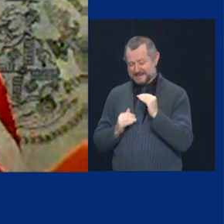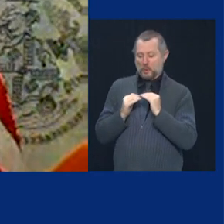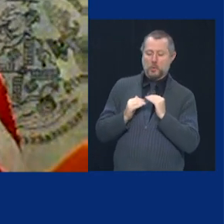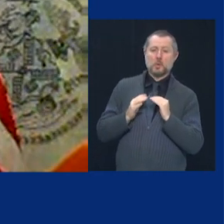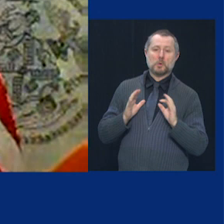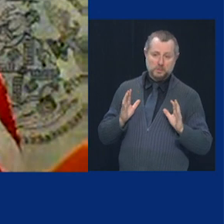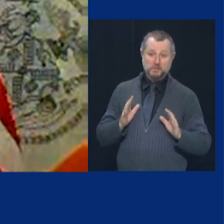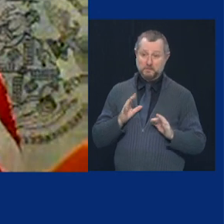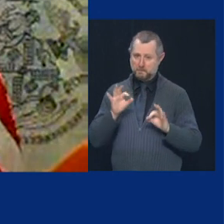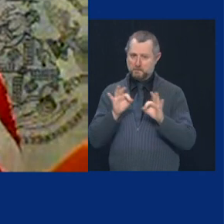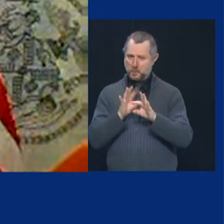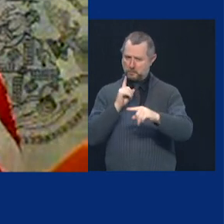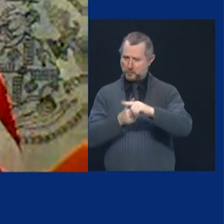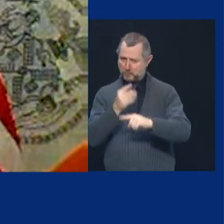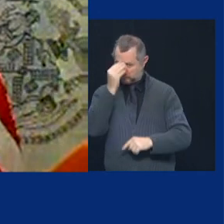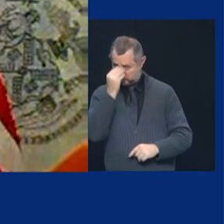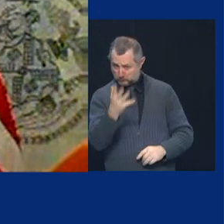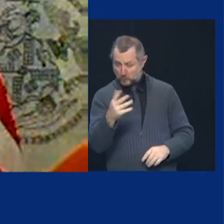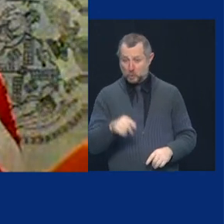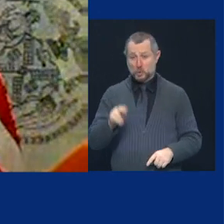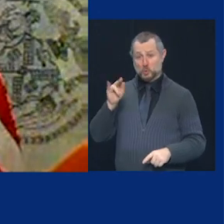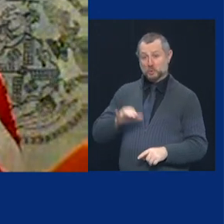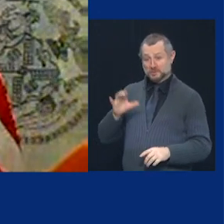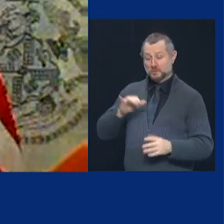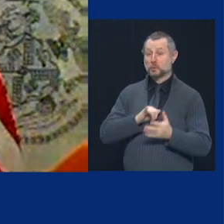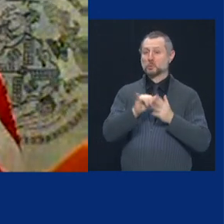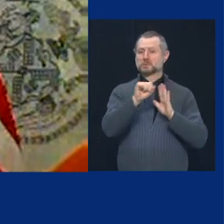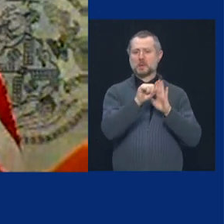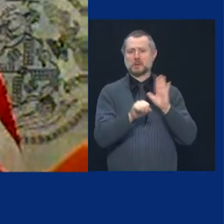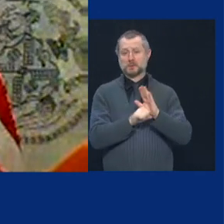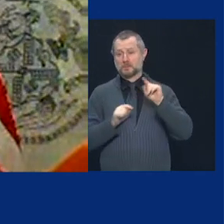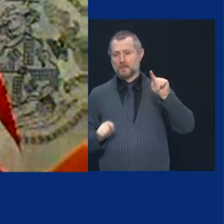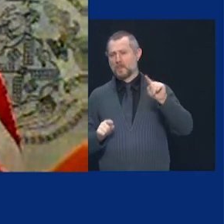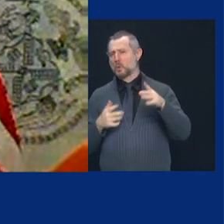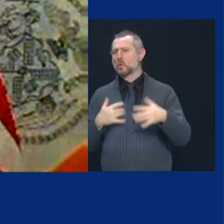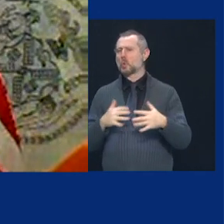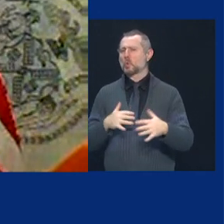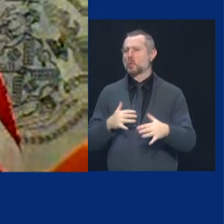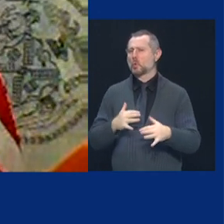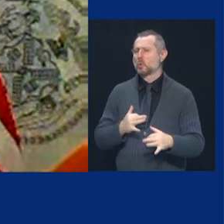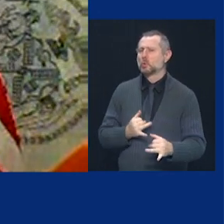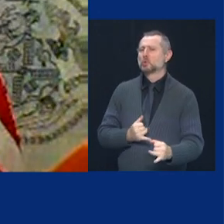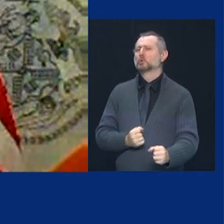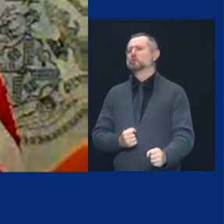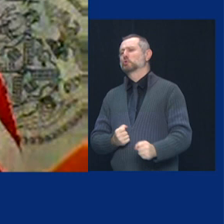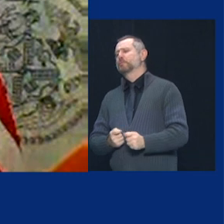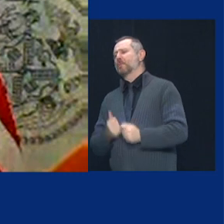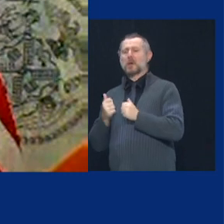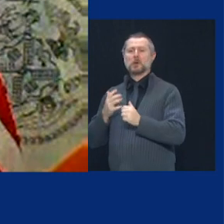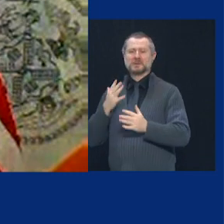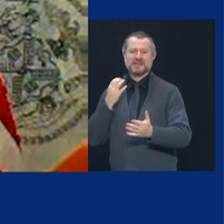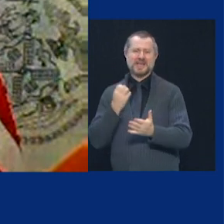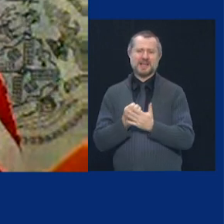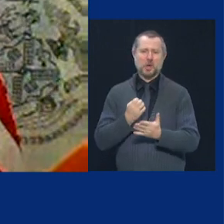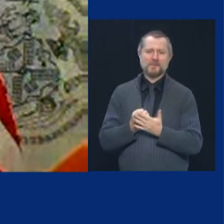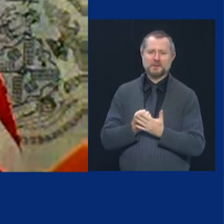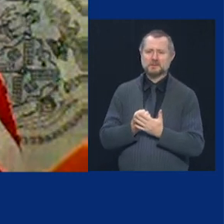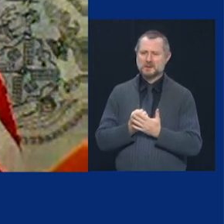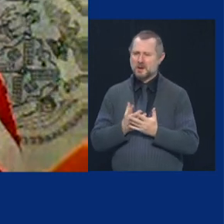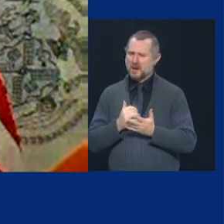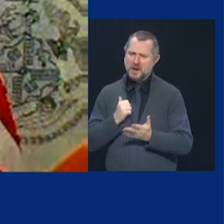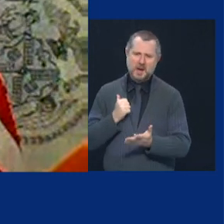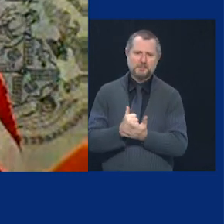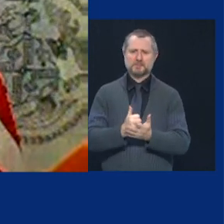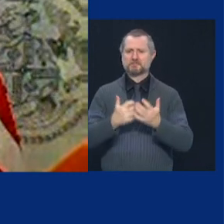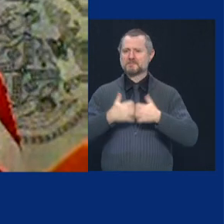and this state amongst the strongest engines of the american economy let's not leave this out of this stuff if you